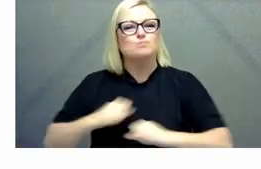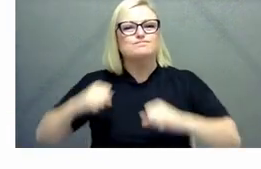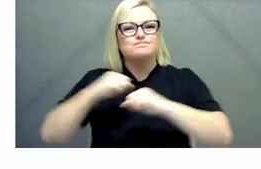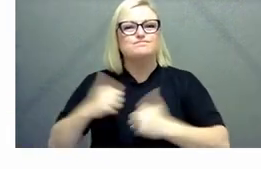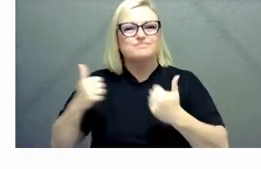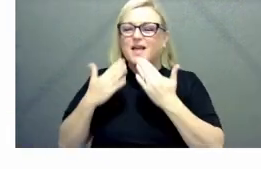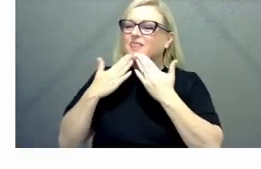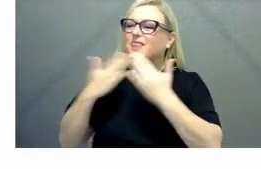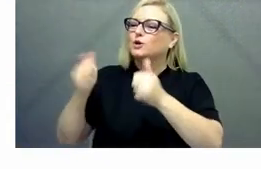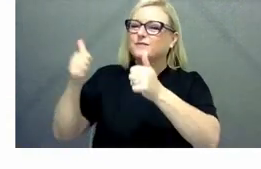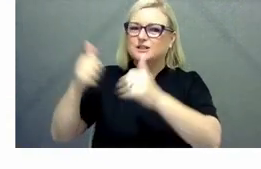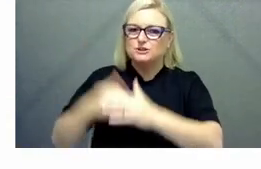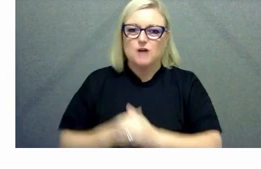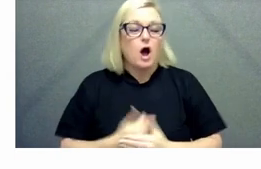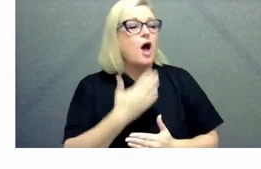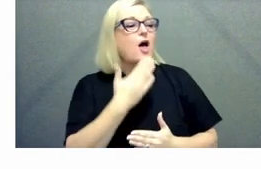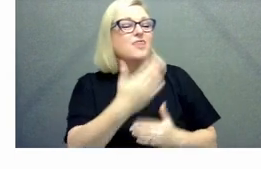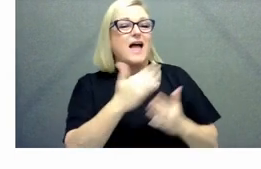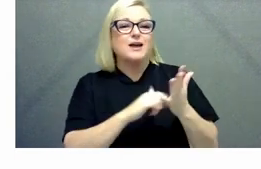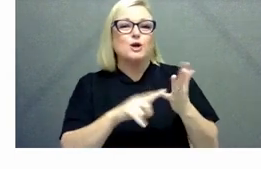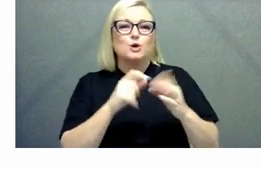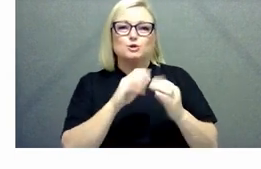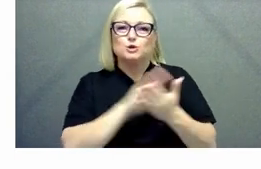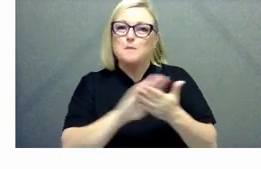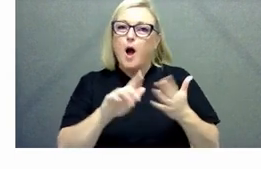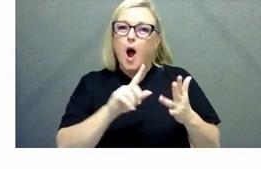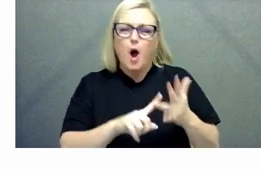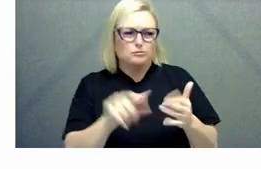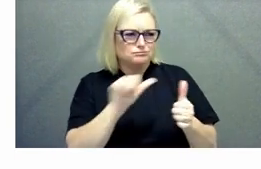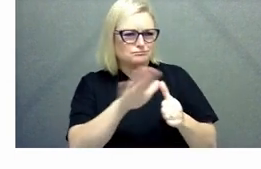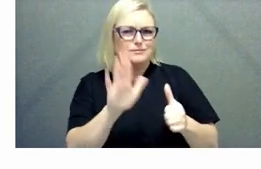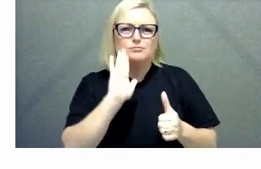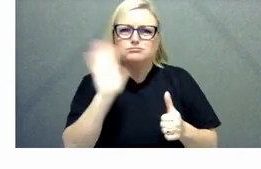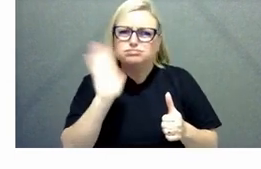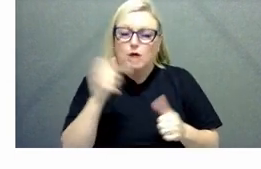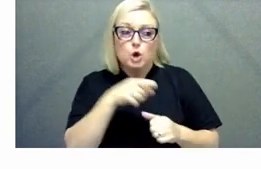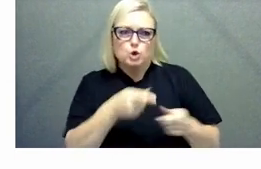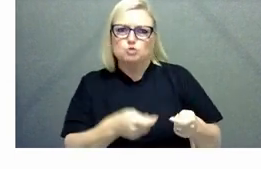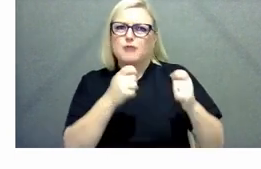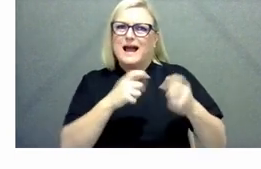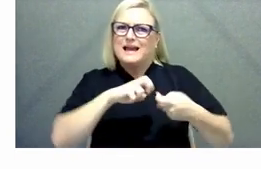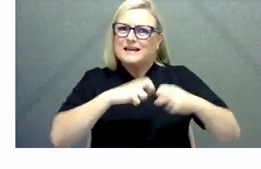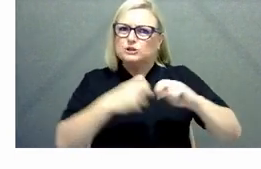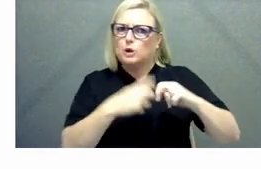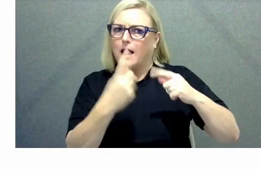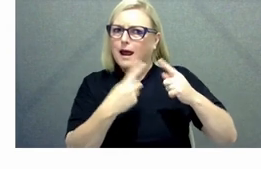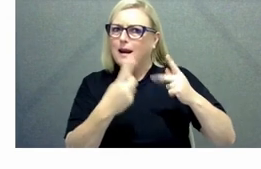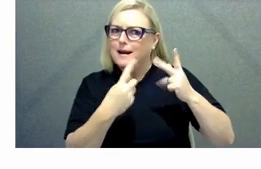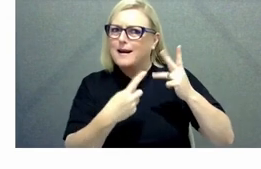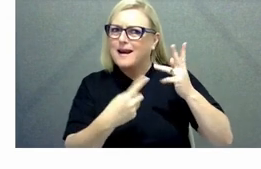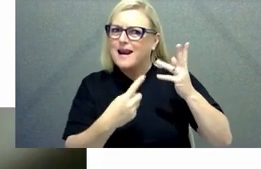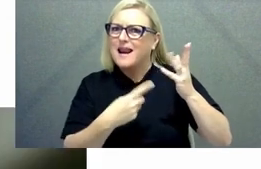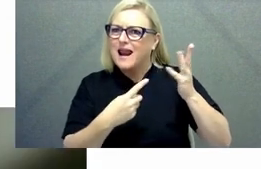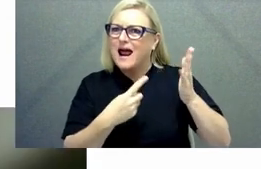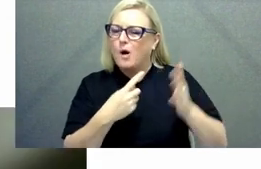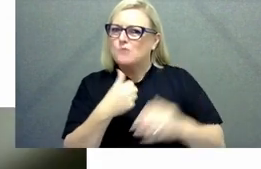thanks shubo that was great and certainly a number of the issues that you raised i know will are near and dear